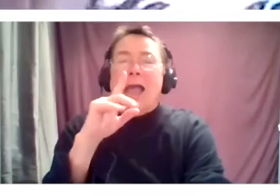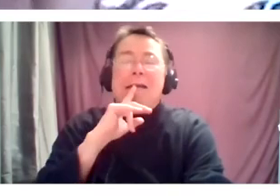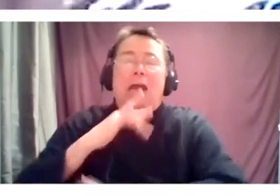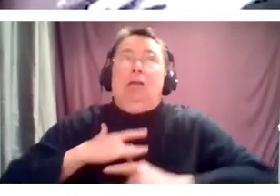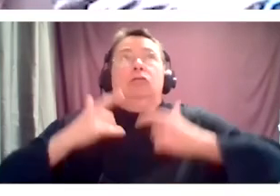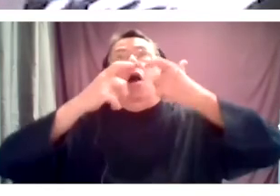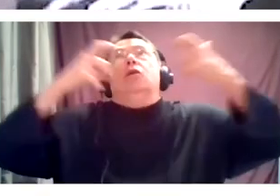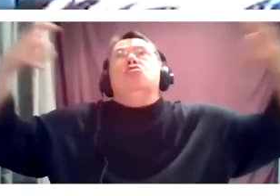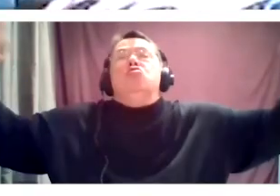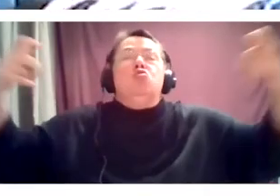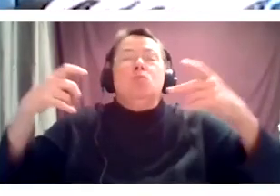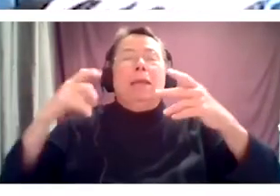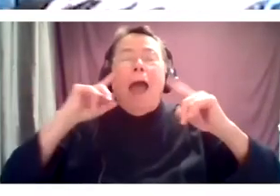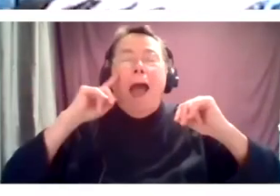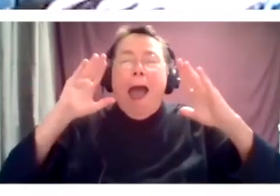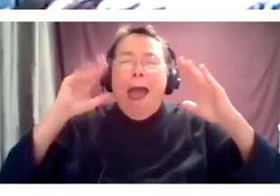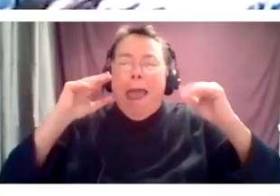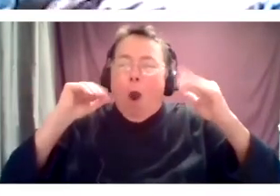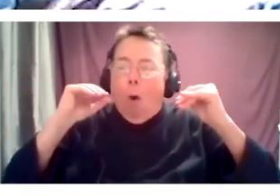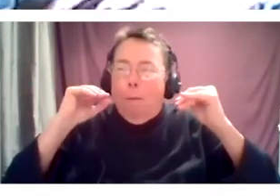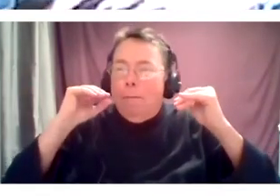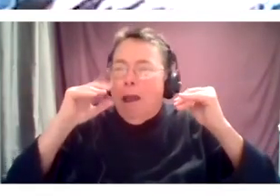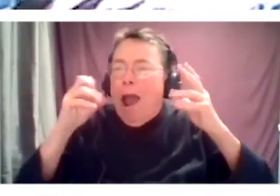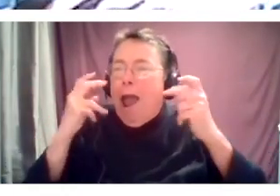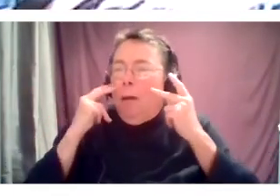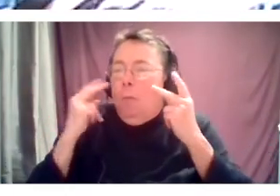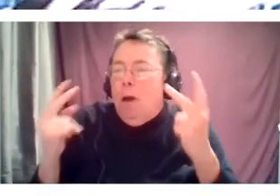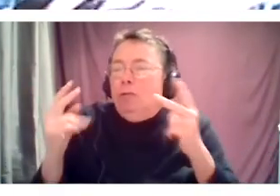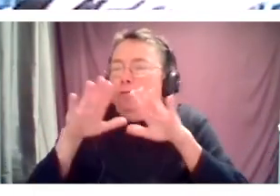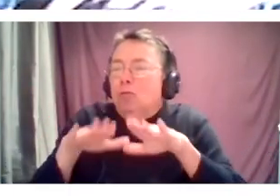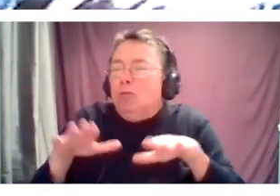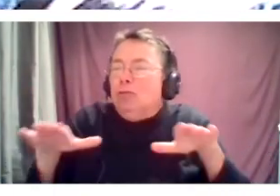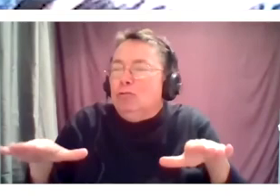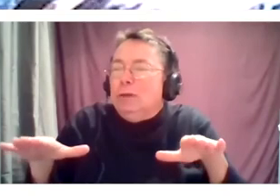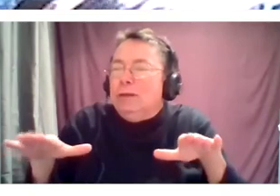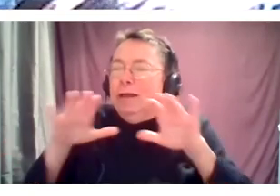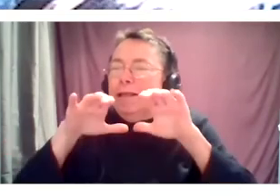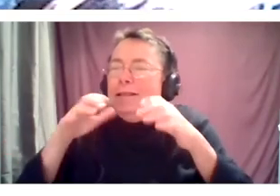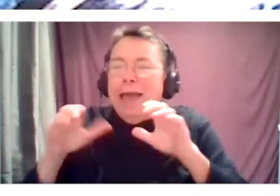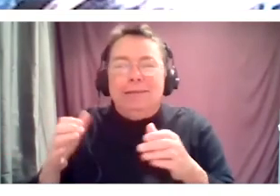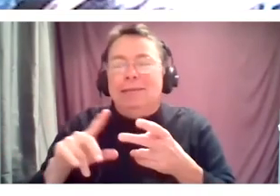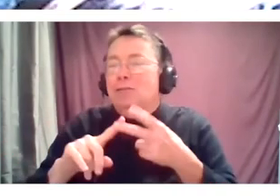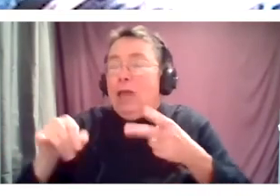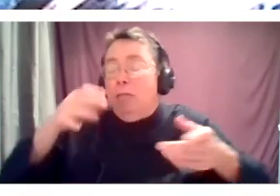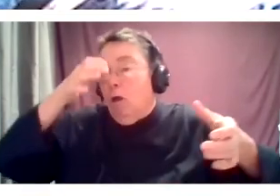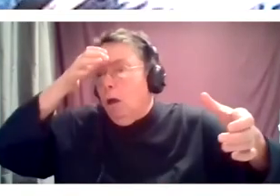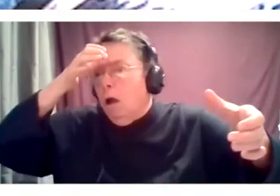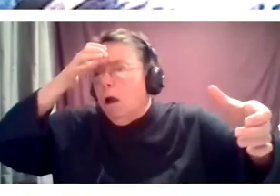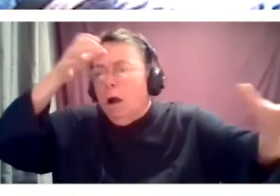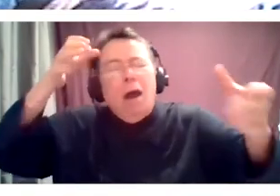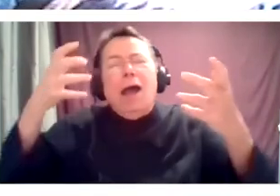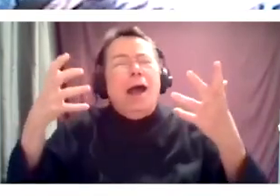tiny moment when I just want to see those children there in the classes and the brilliance that comes out of young people